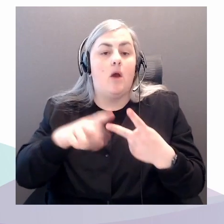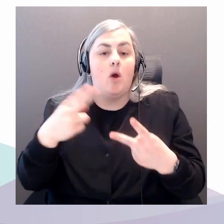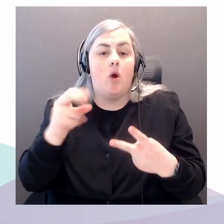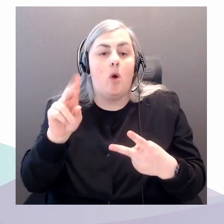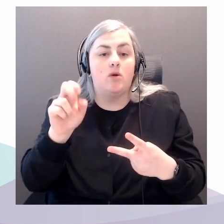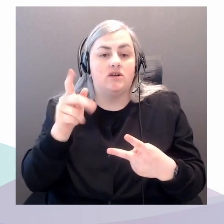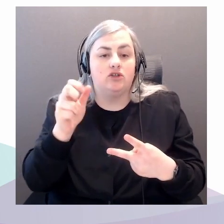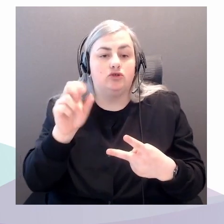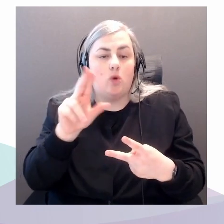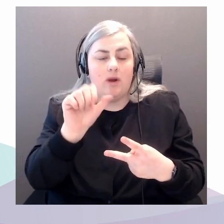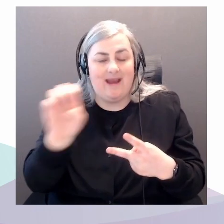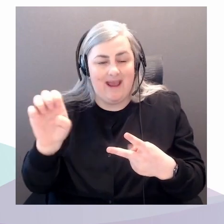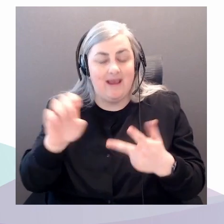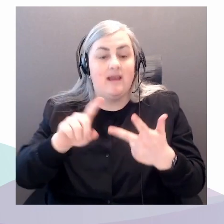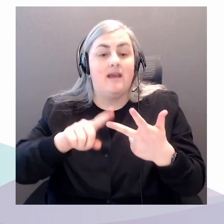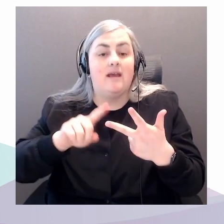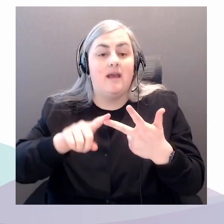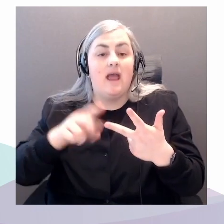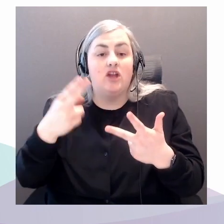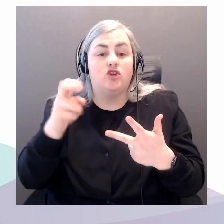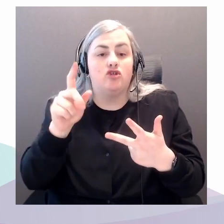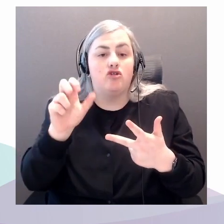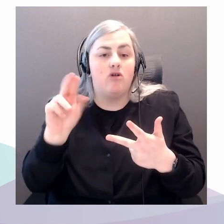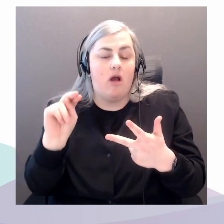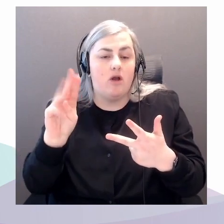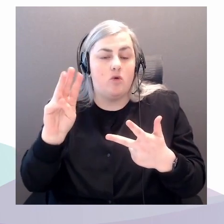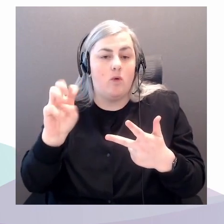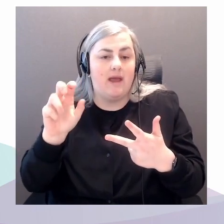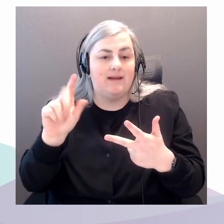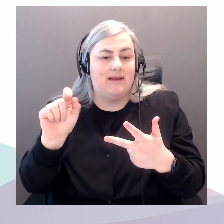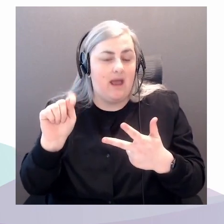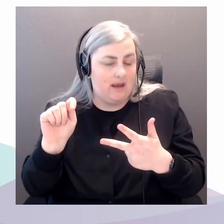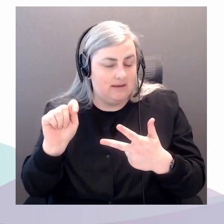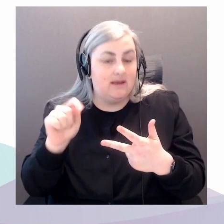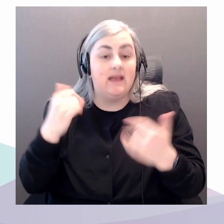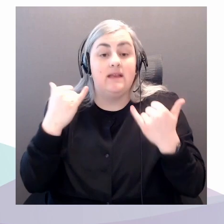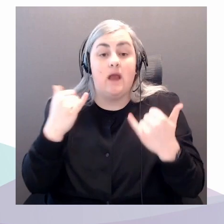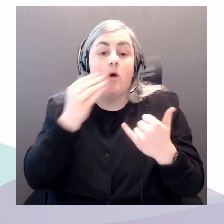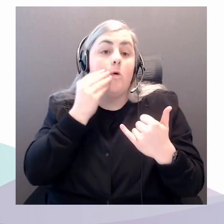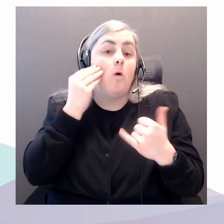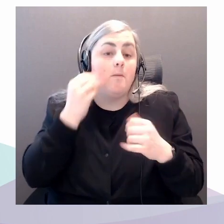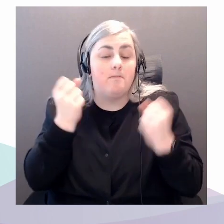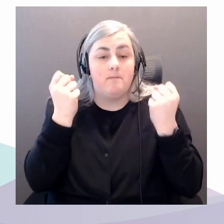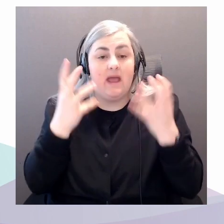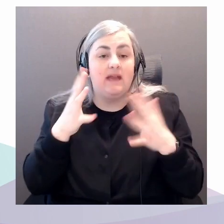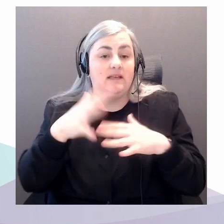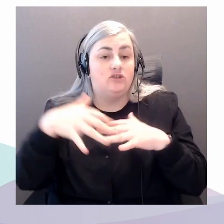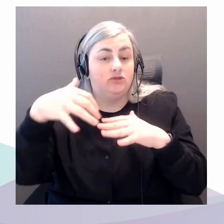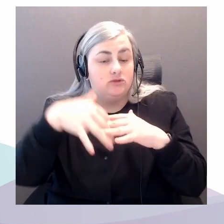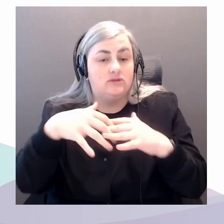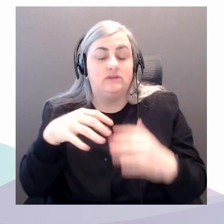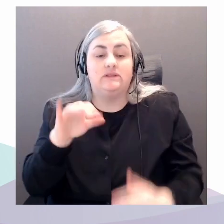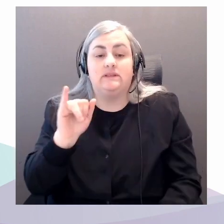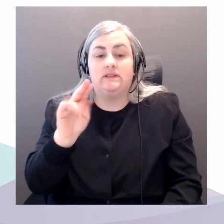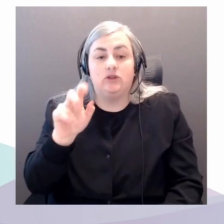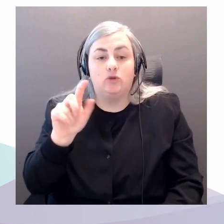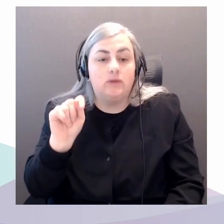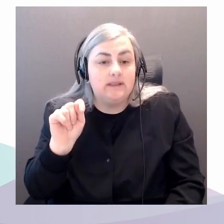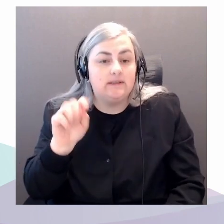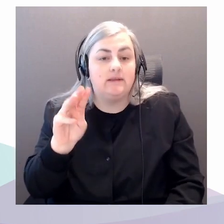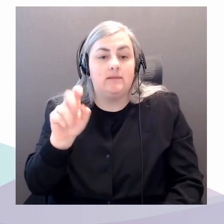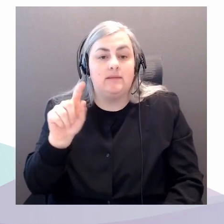home to many First Nation, Inuit, and Métis communities. We acknowledge the current treaty holders,